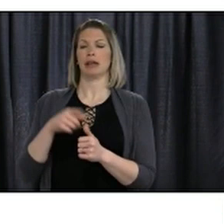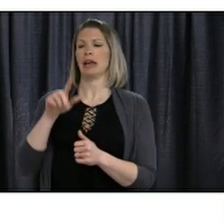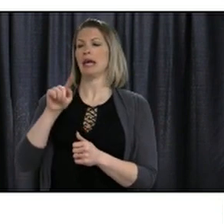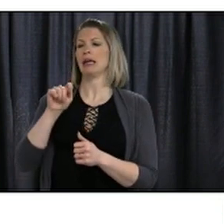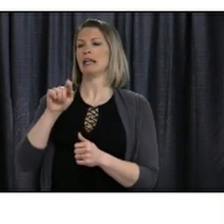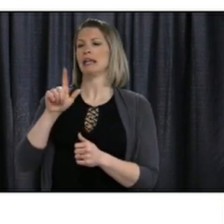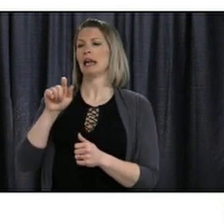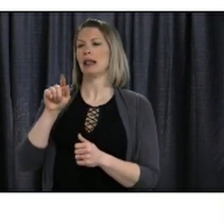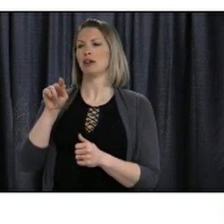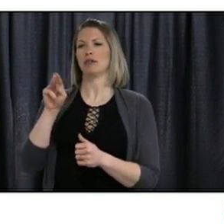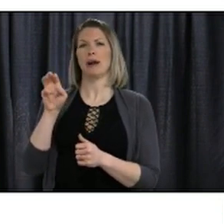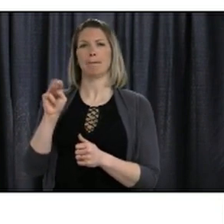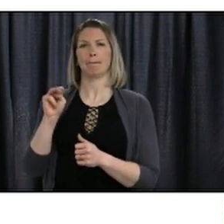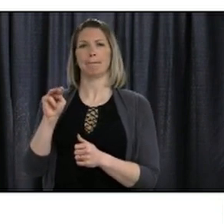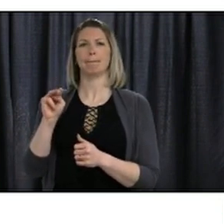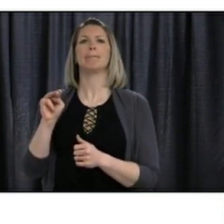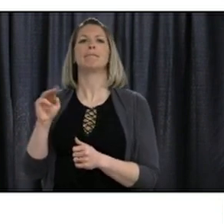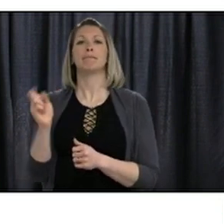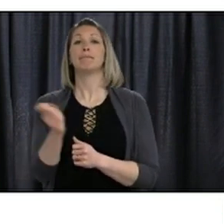Please go ahead.